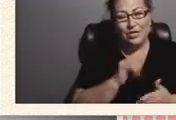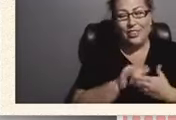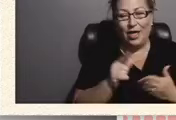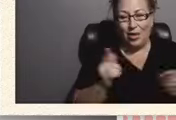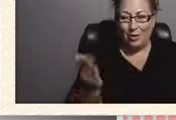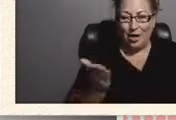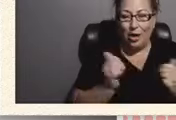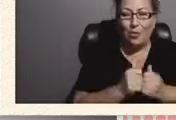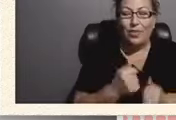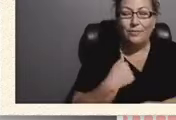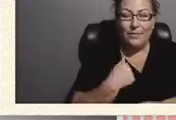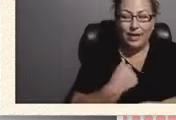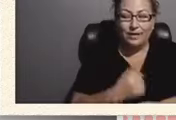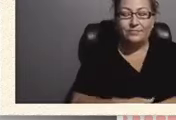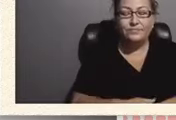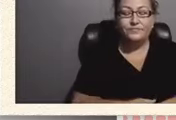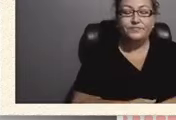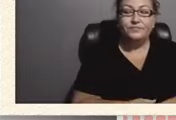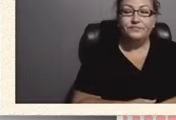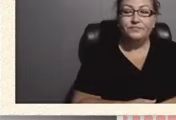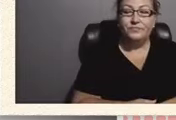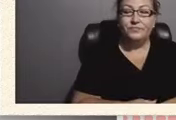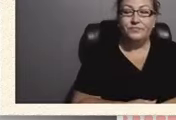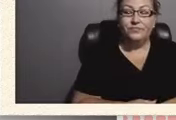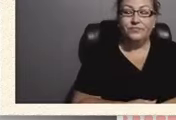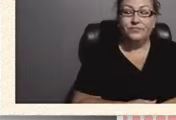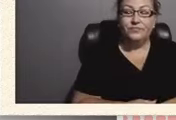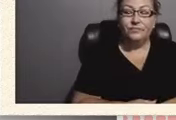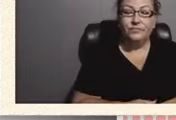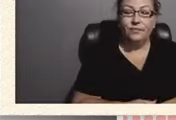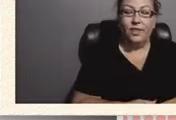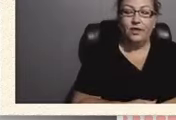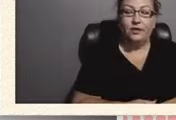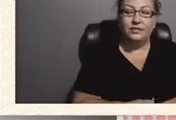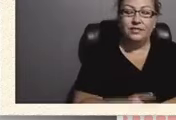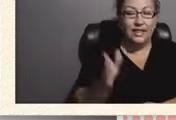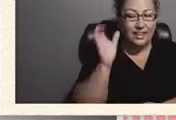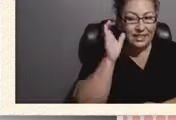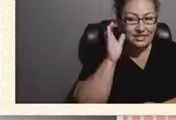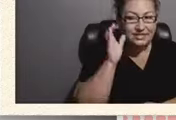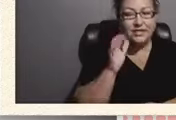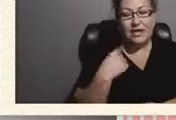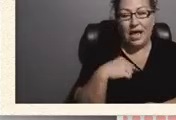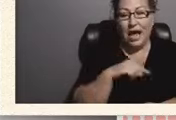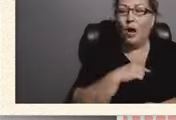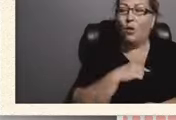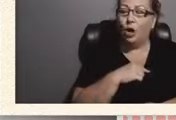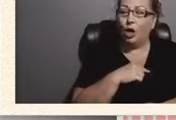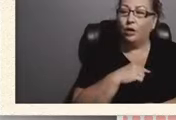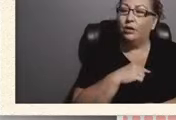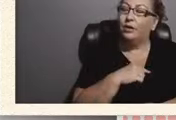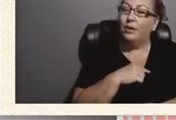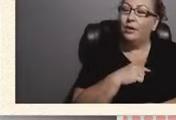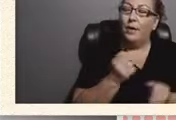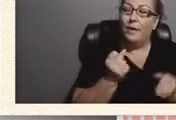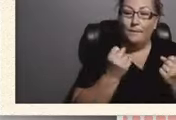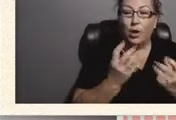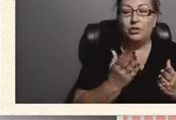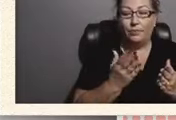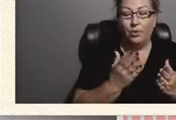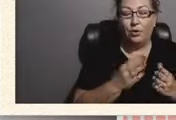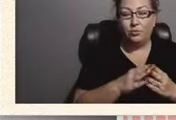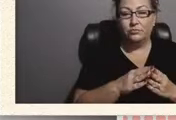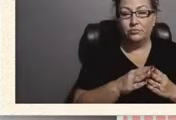to listen to our multiple disability